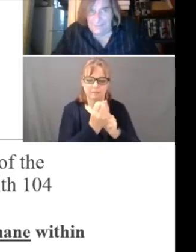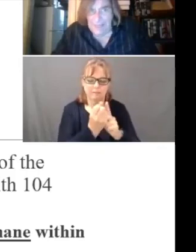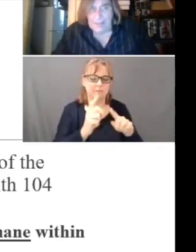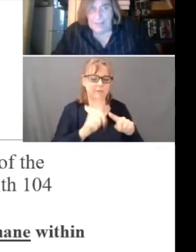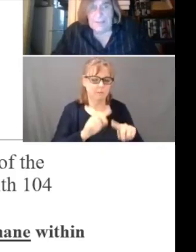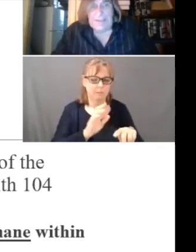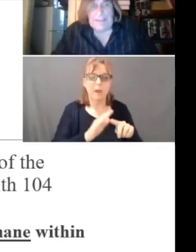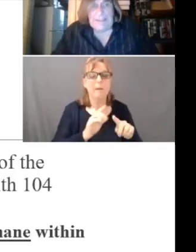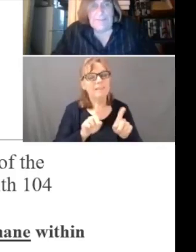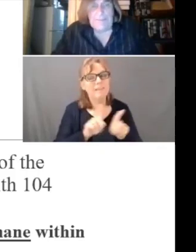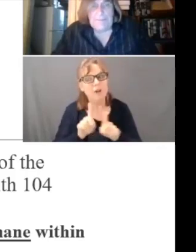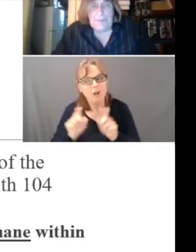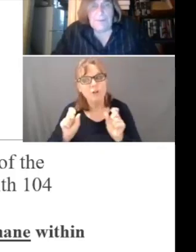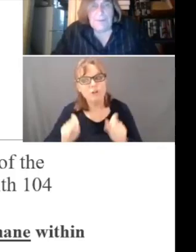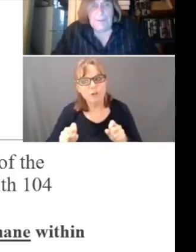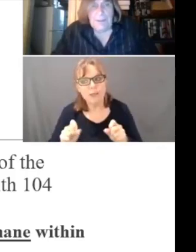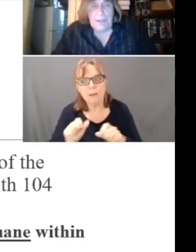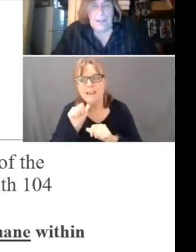invalid.